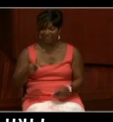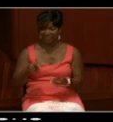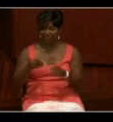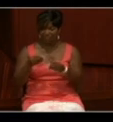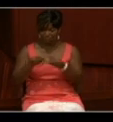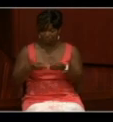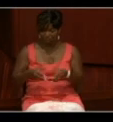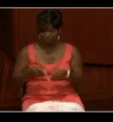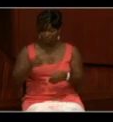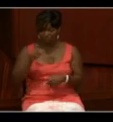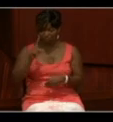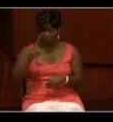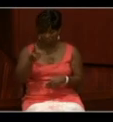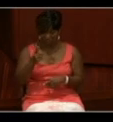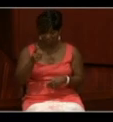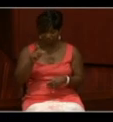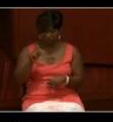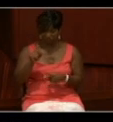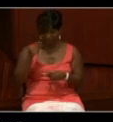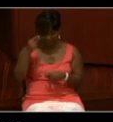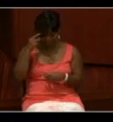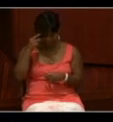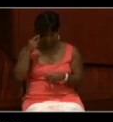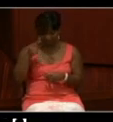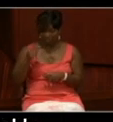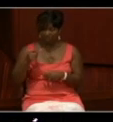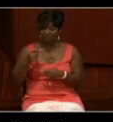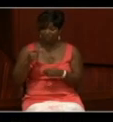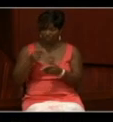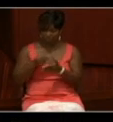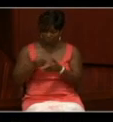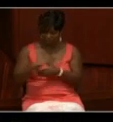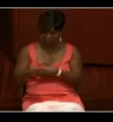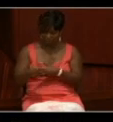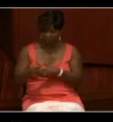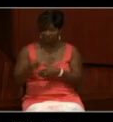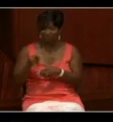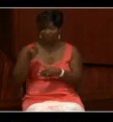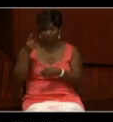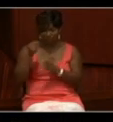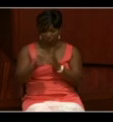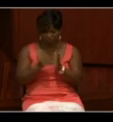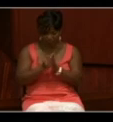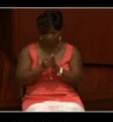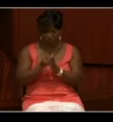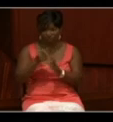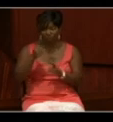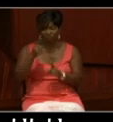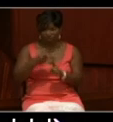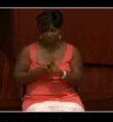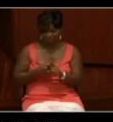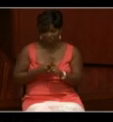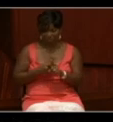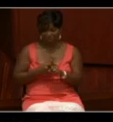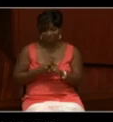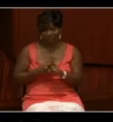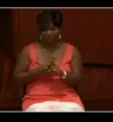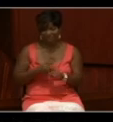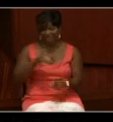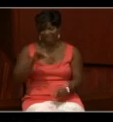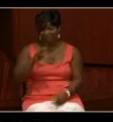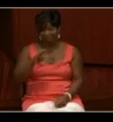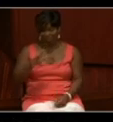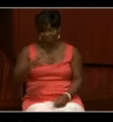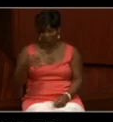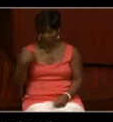per month of his pay for the period of one month. Approved 25 August, 1927. 845,